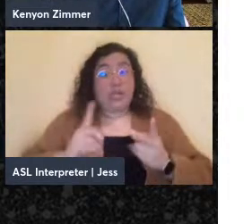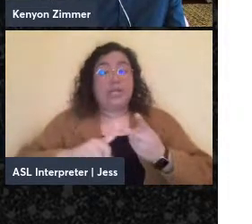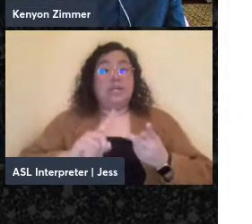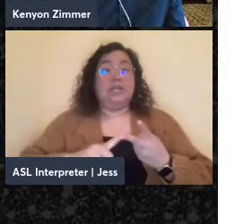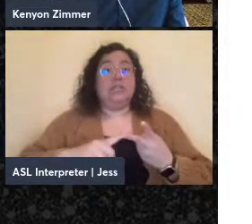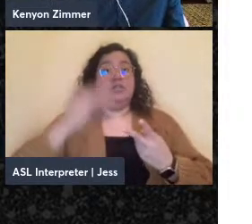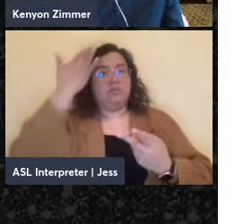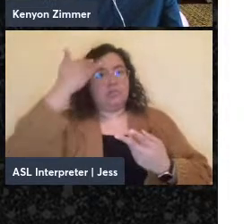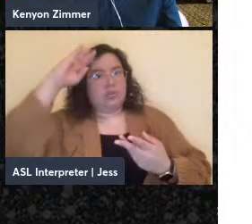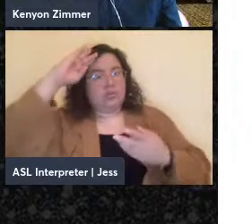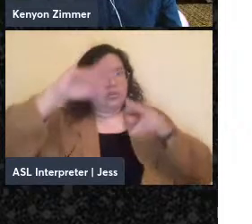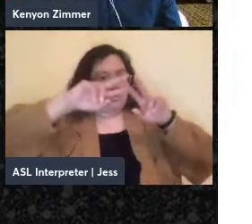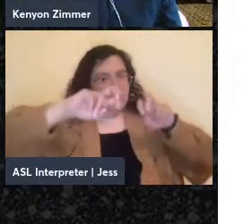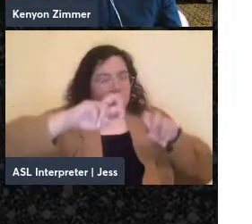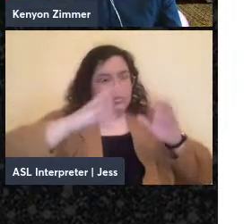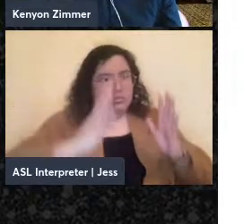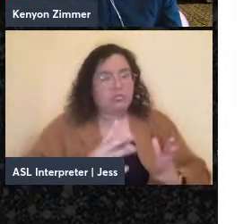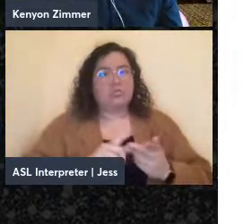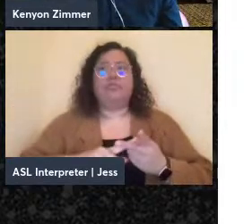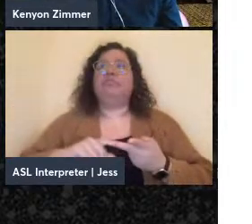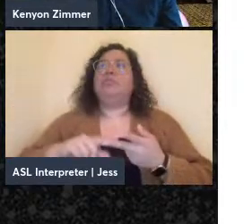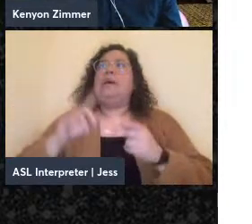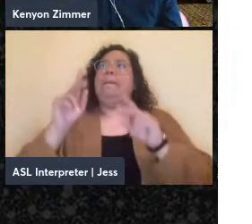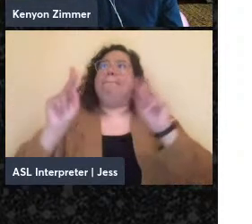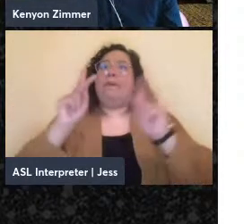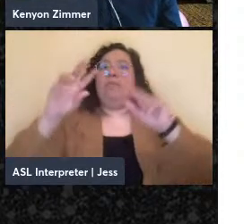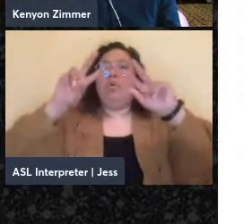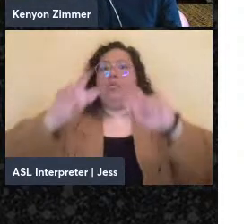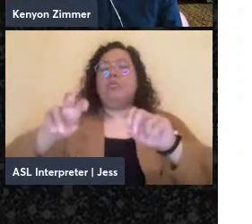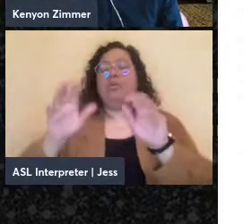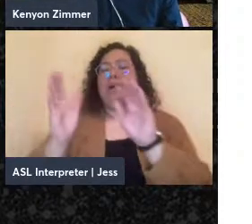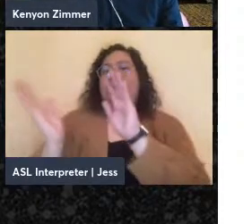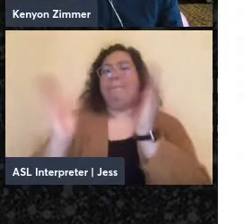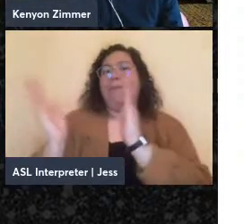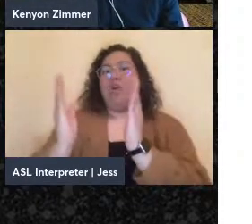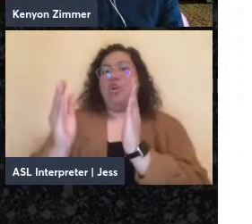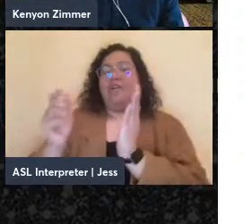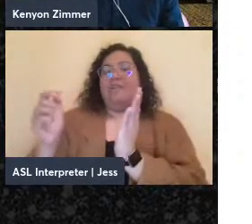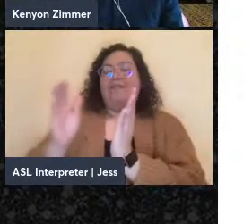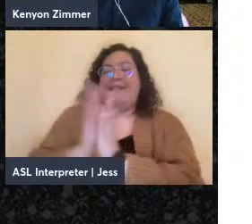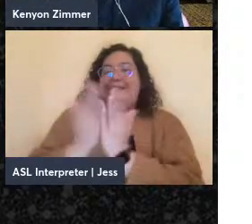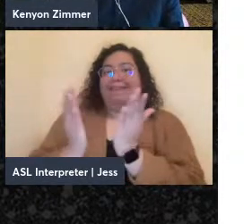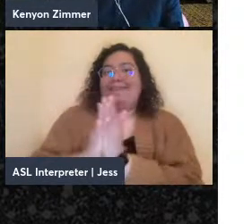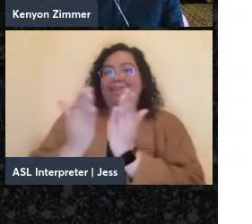people who work in comparative literature, in theology, and in sociology.